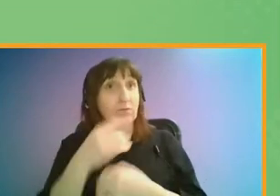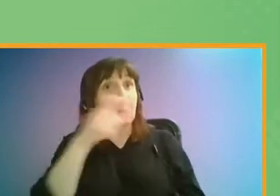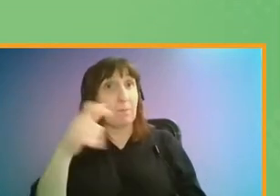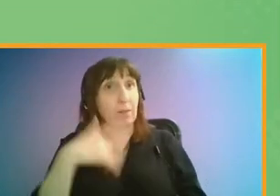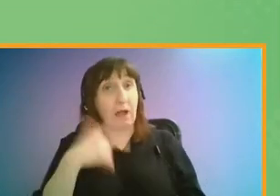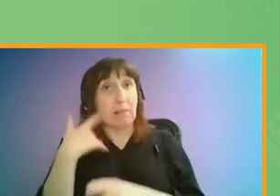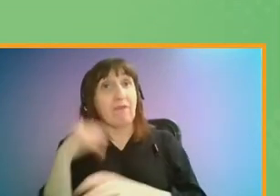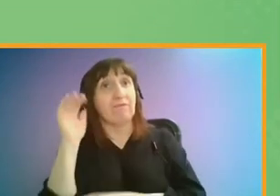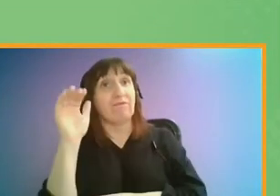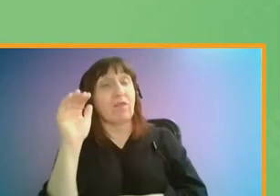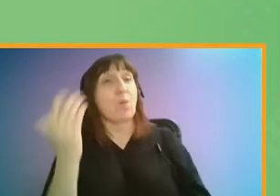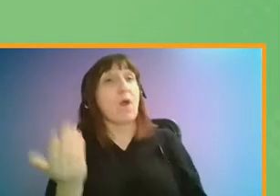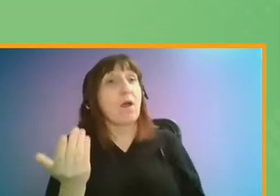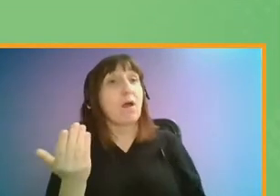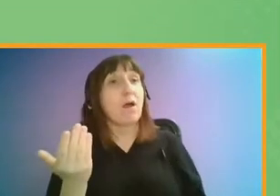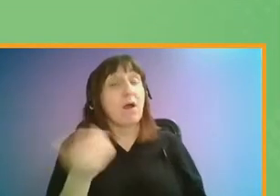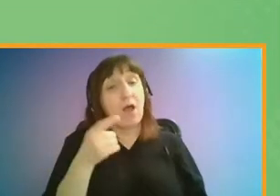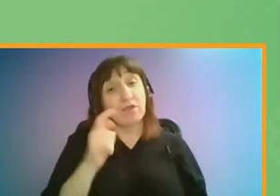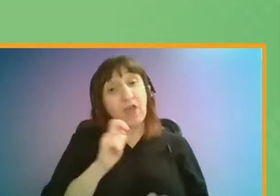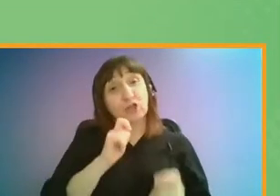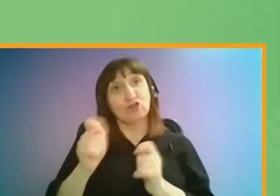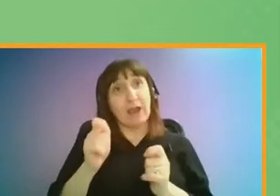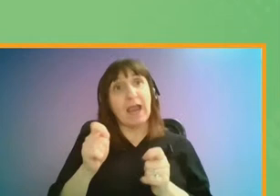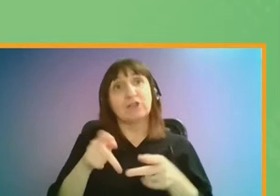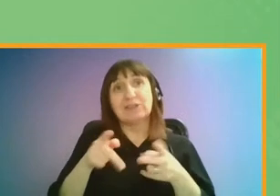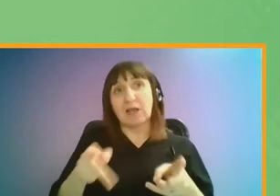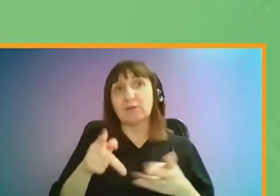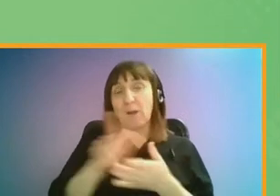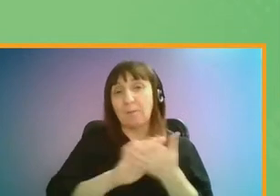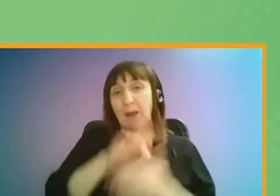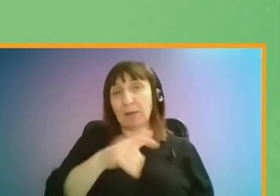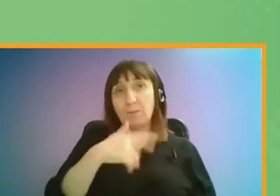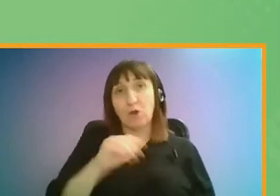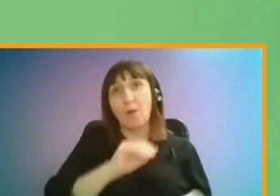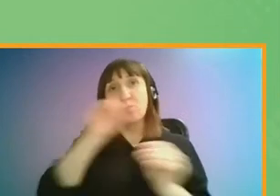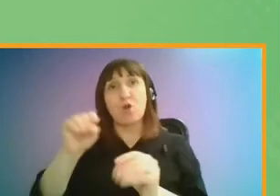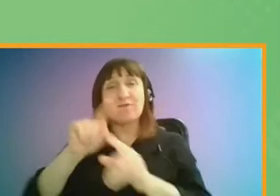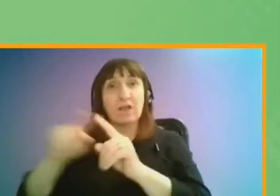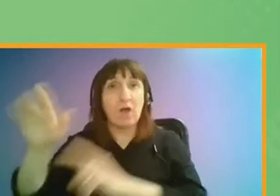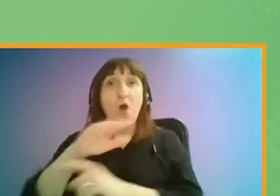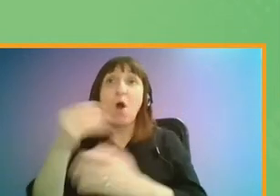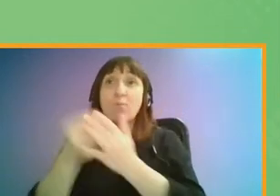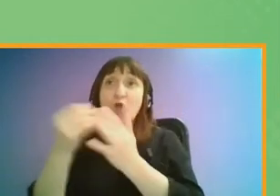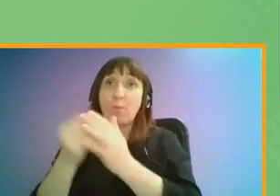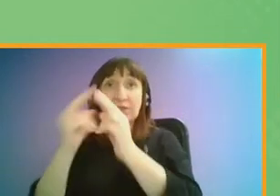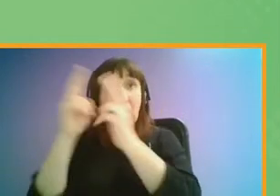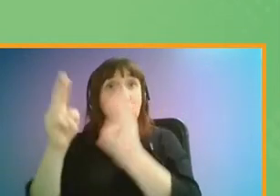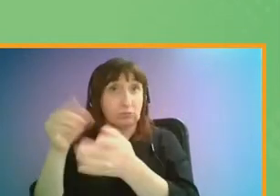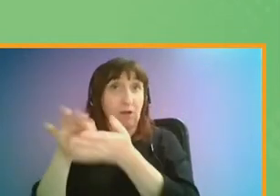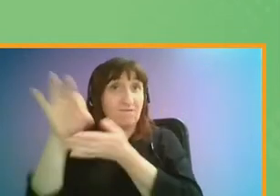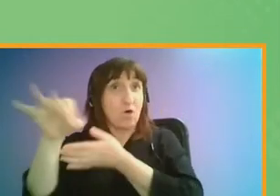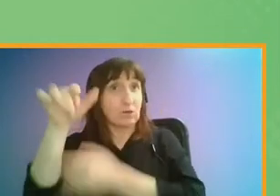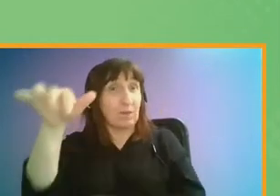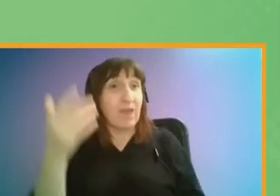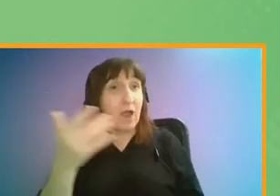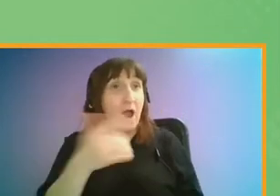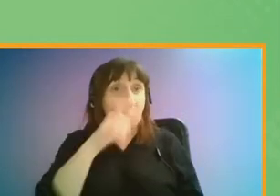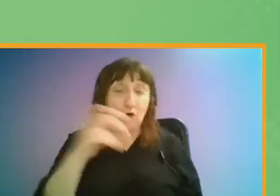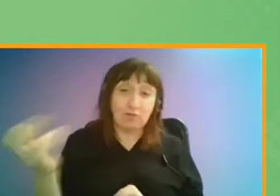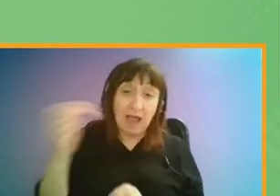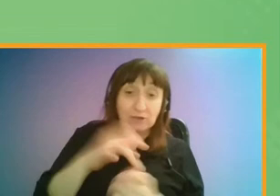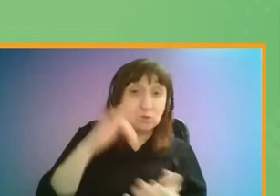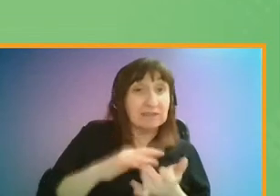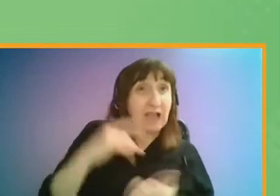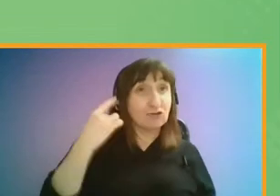some. This change in working patterns could encourage people to move to areas where property prices are more affordable. For those who commute into